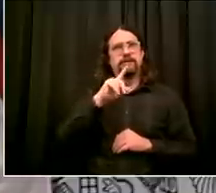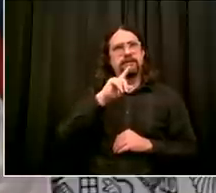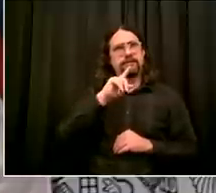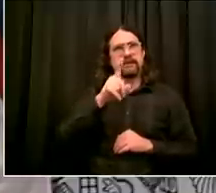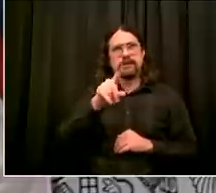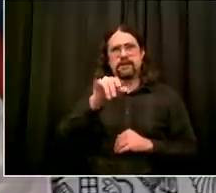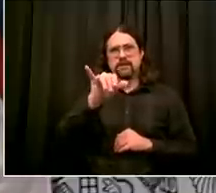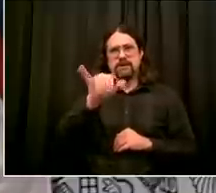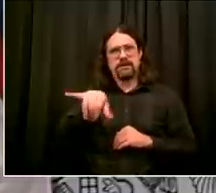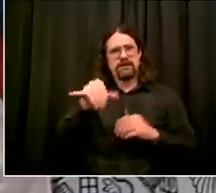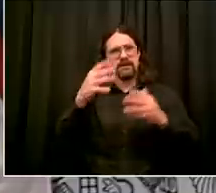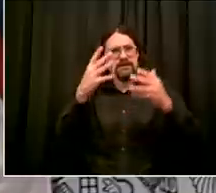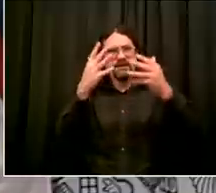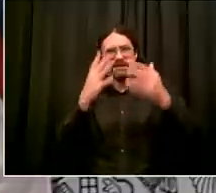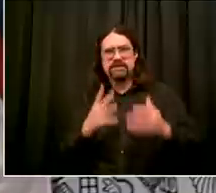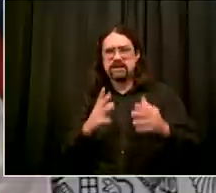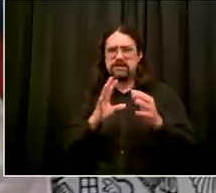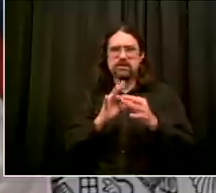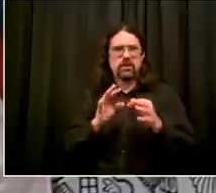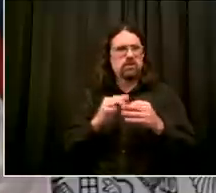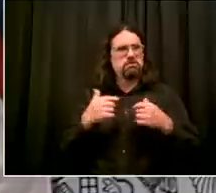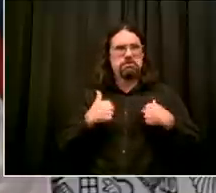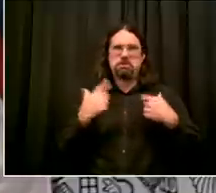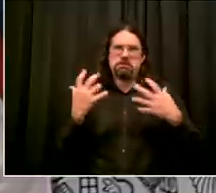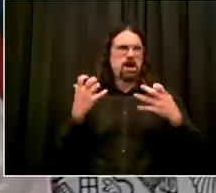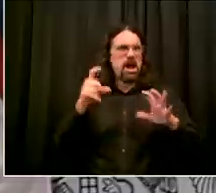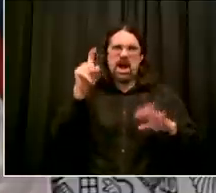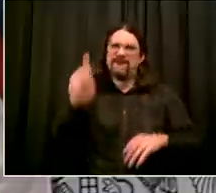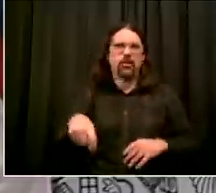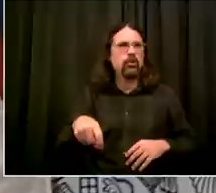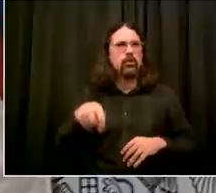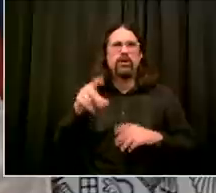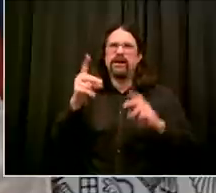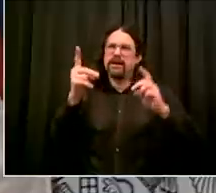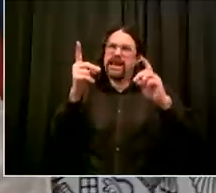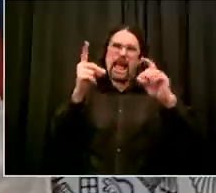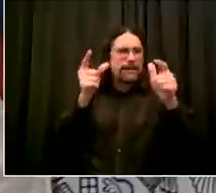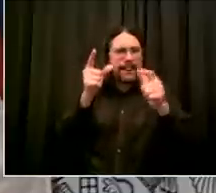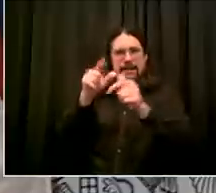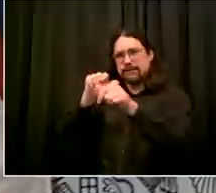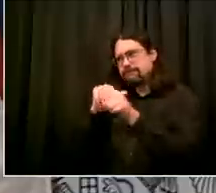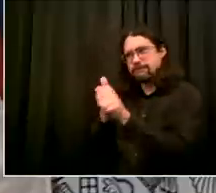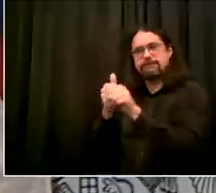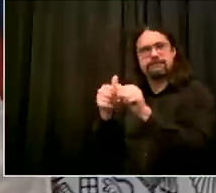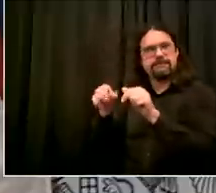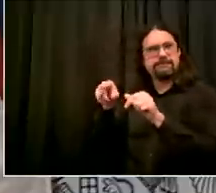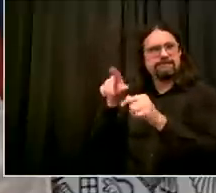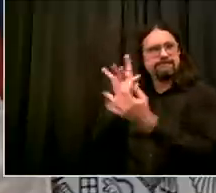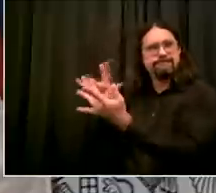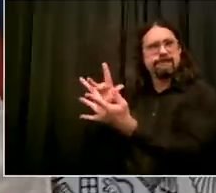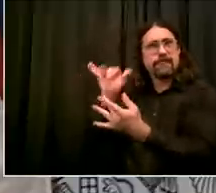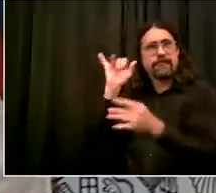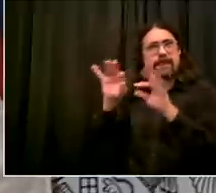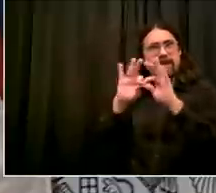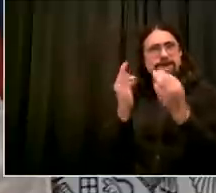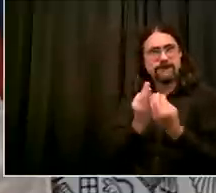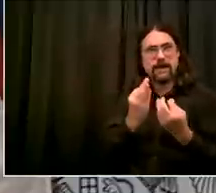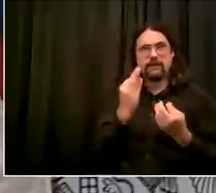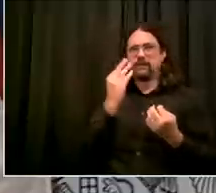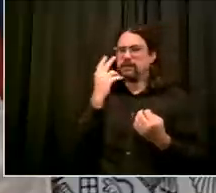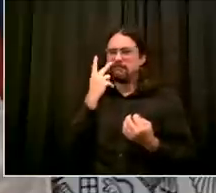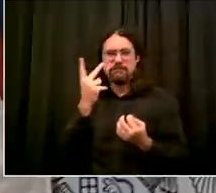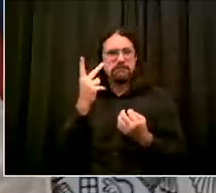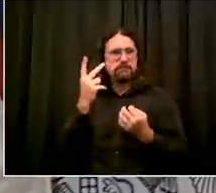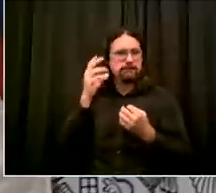of the support and the benefits so i'll have our team here at city hall follow up on this right away to make sure that's happening